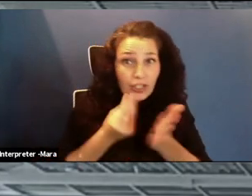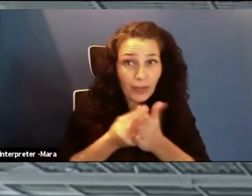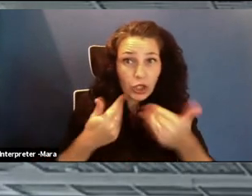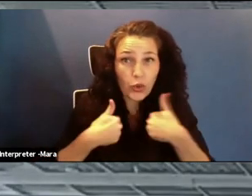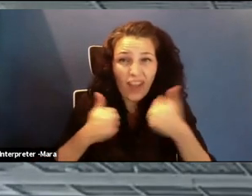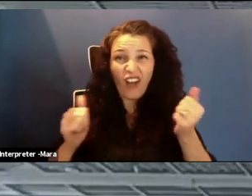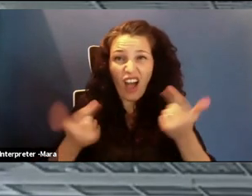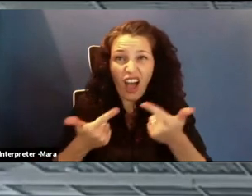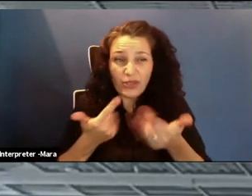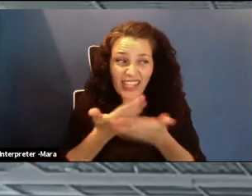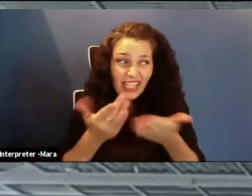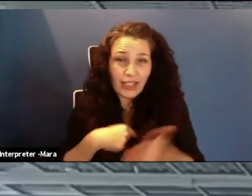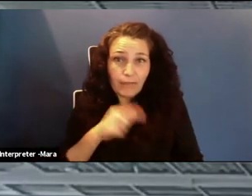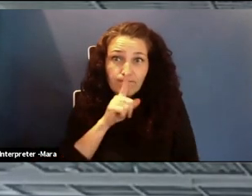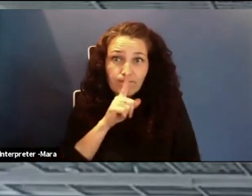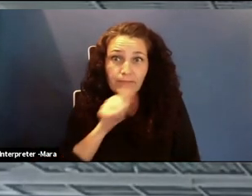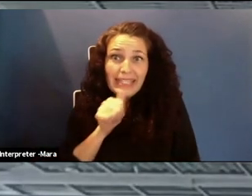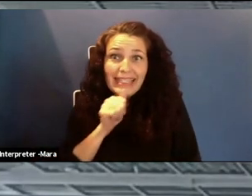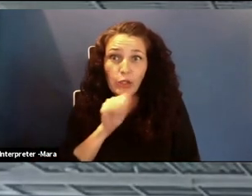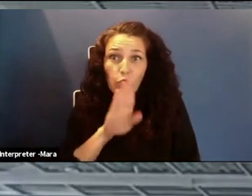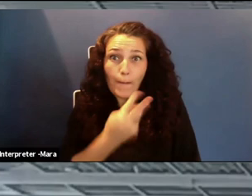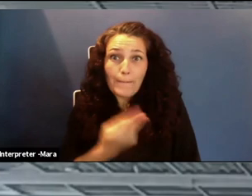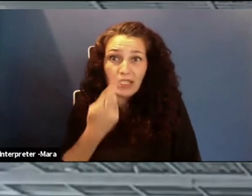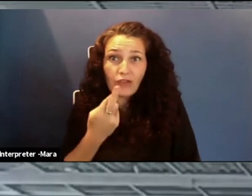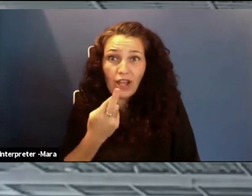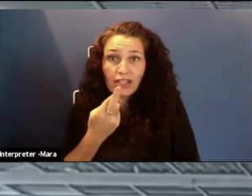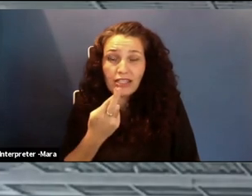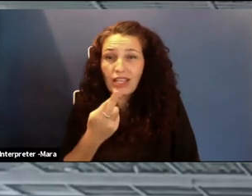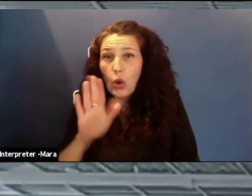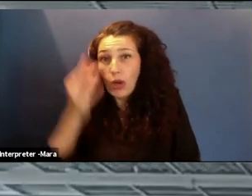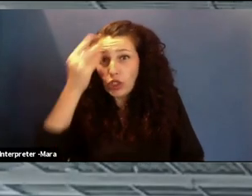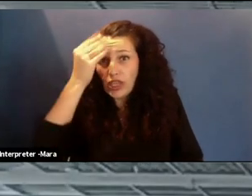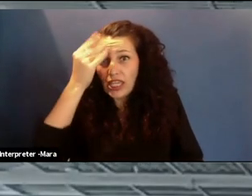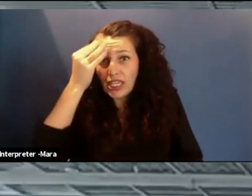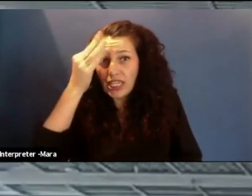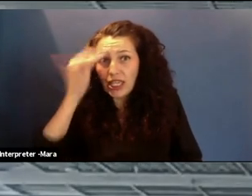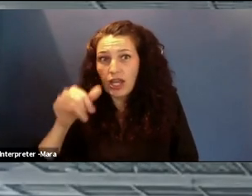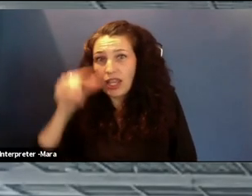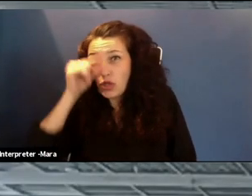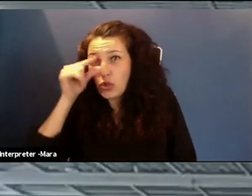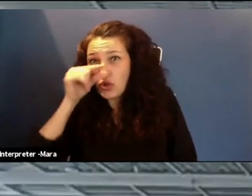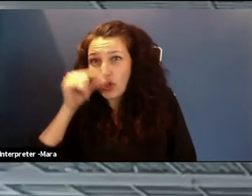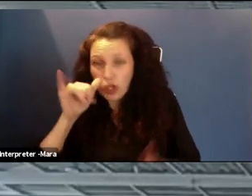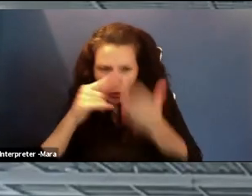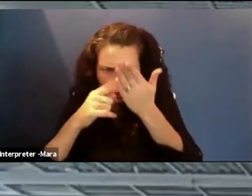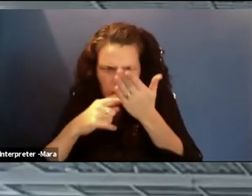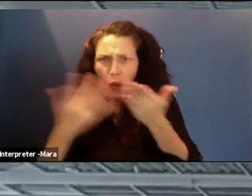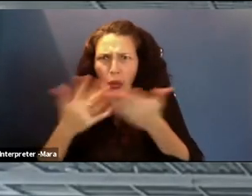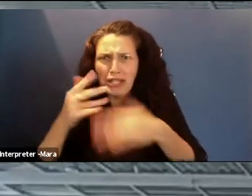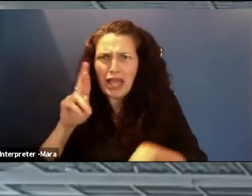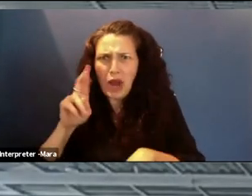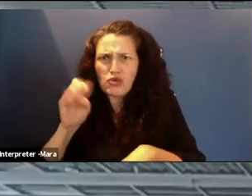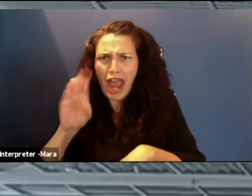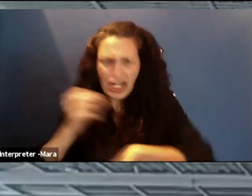tell your best friends, and what you're thinking. You know, Dr. Google, what's that rash? Hackers do not